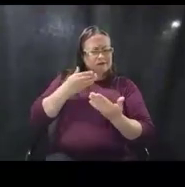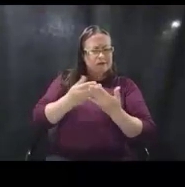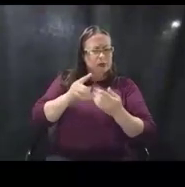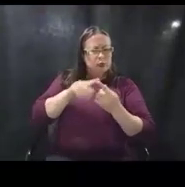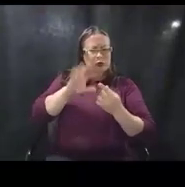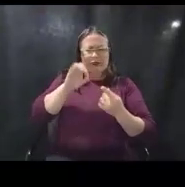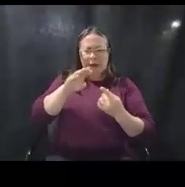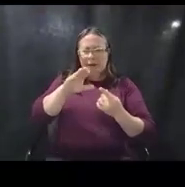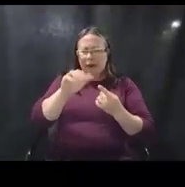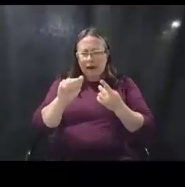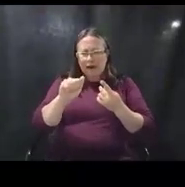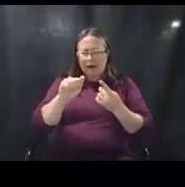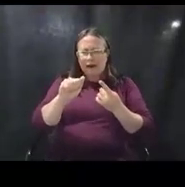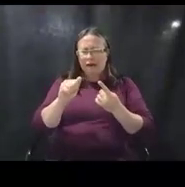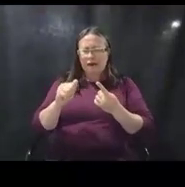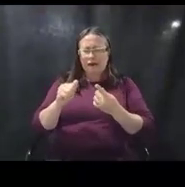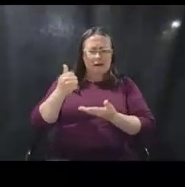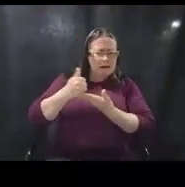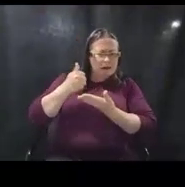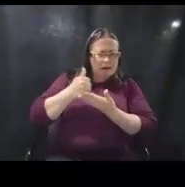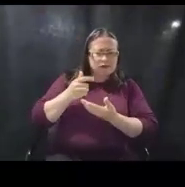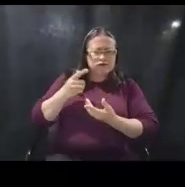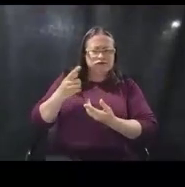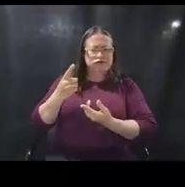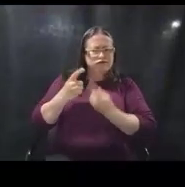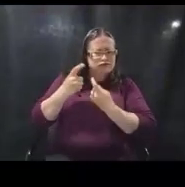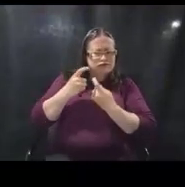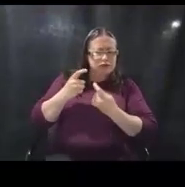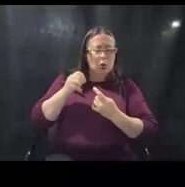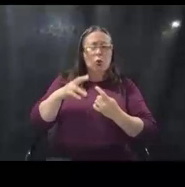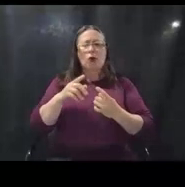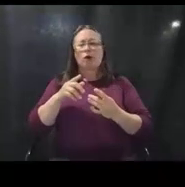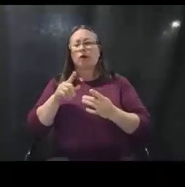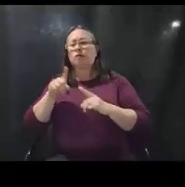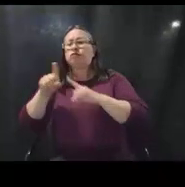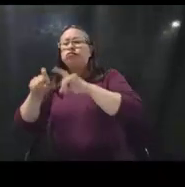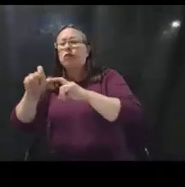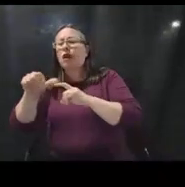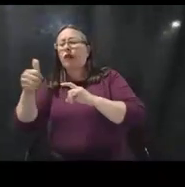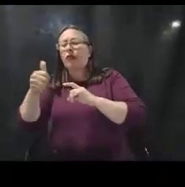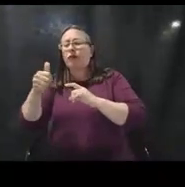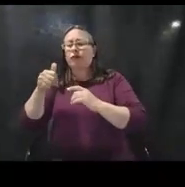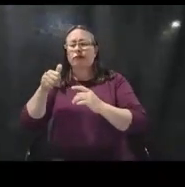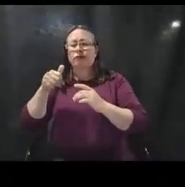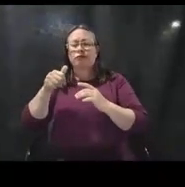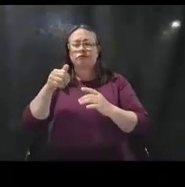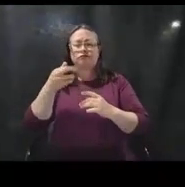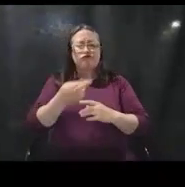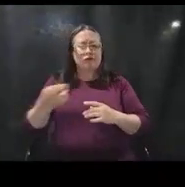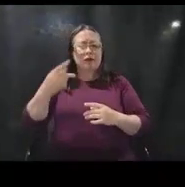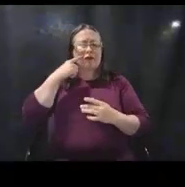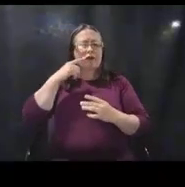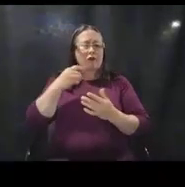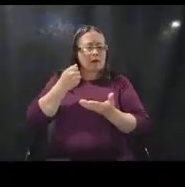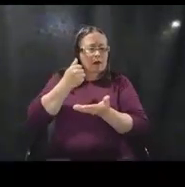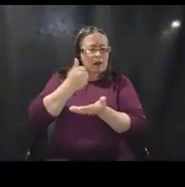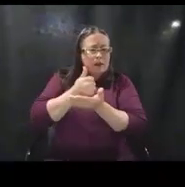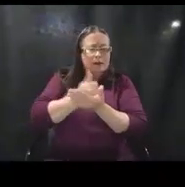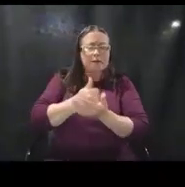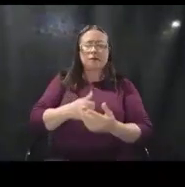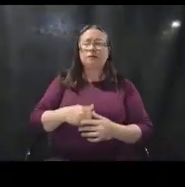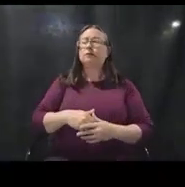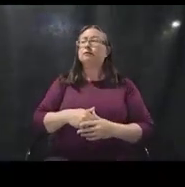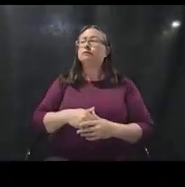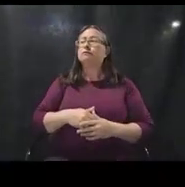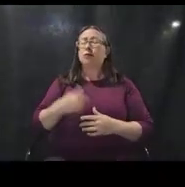when should they seek assistance through other means. And really the best way we can frame this is